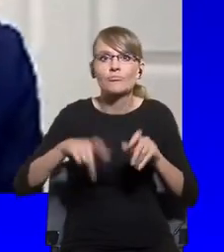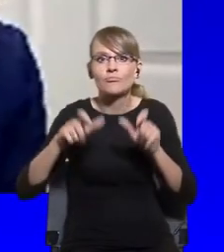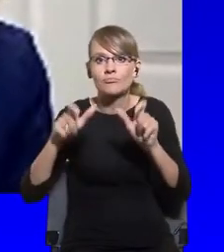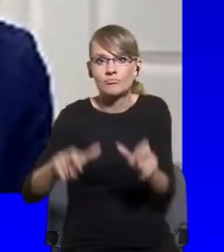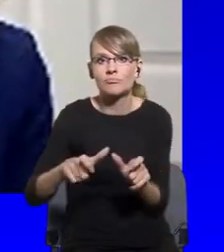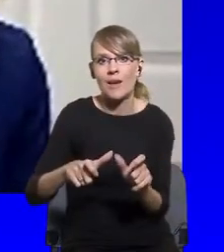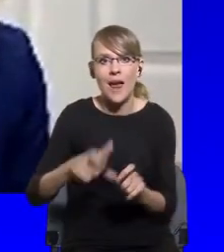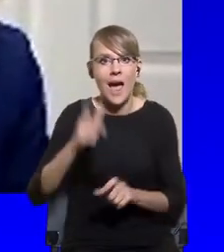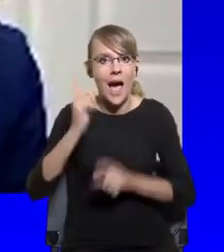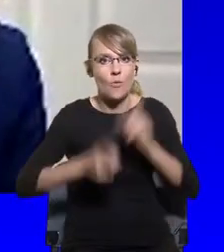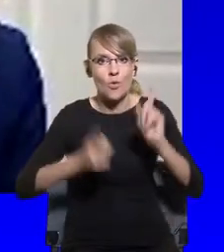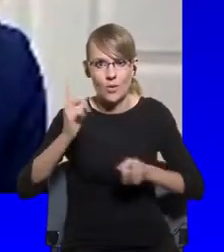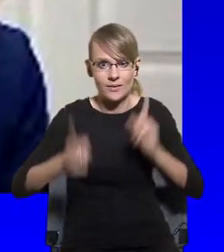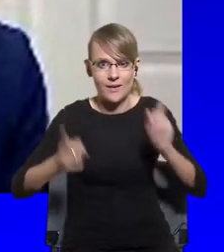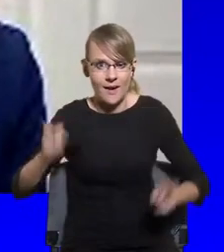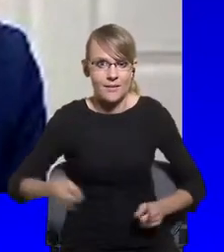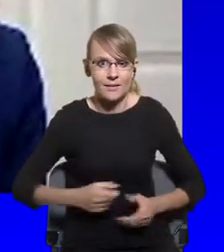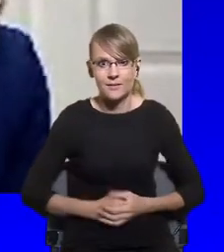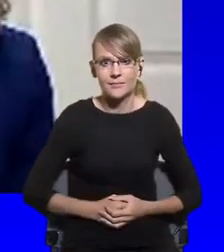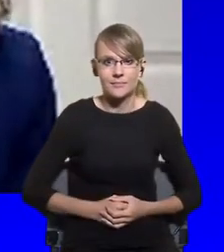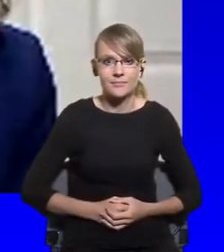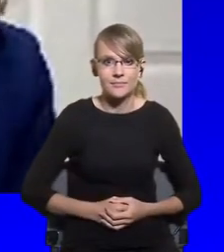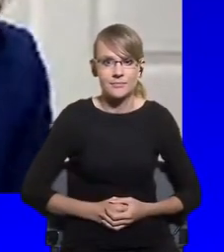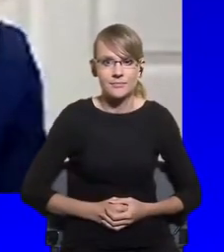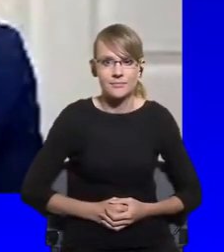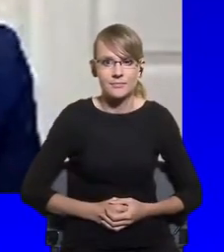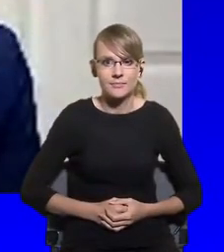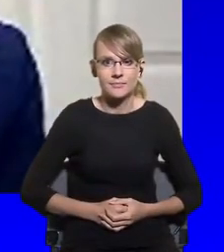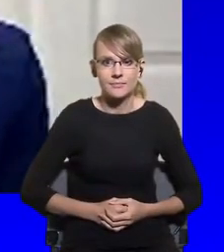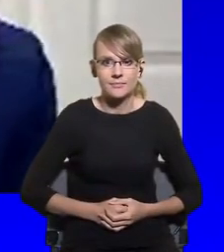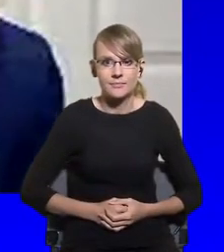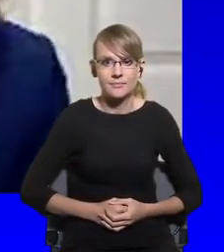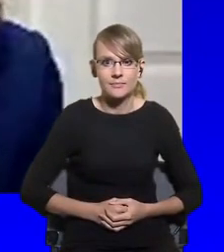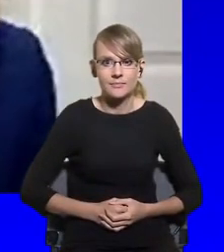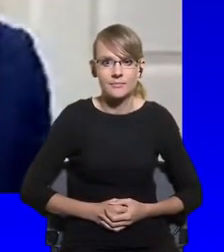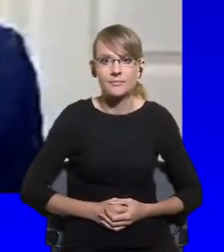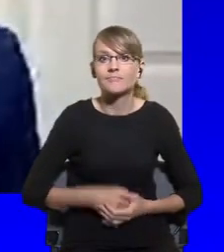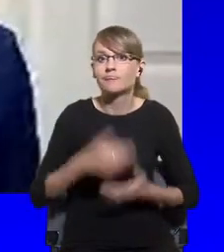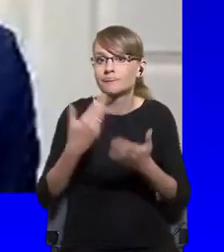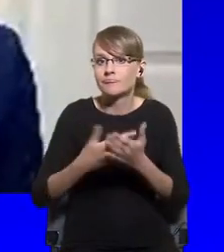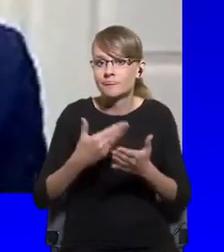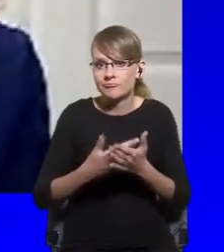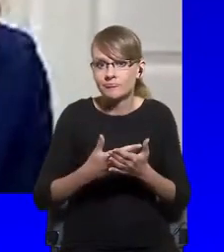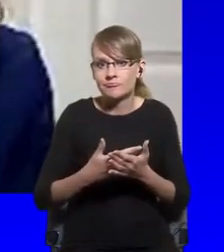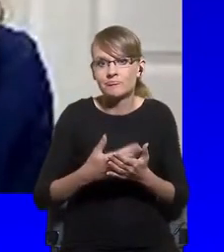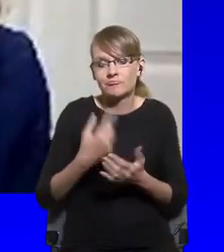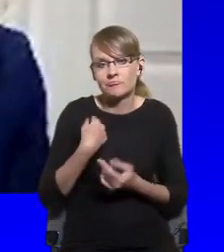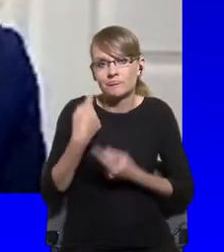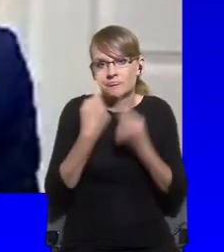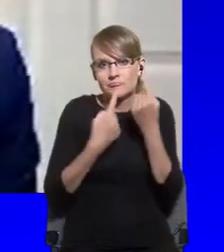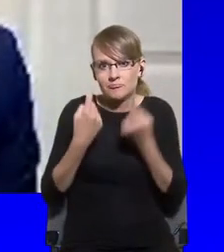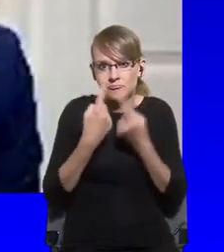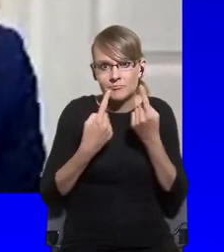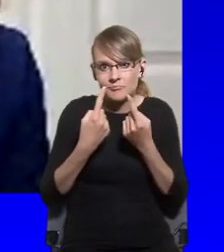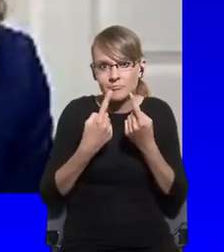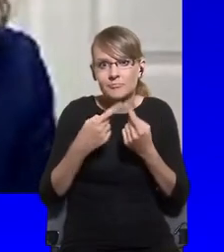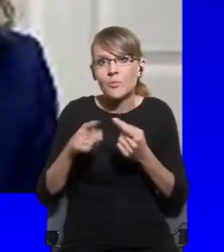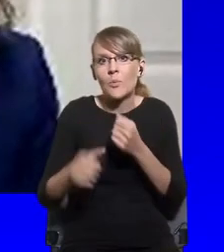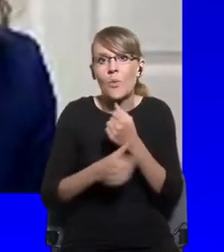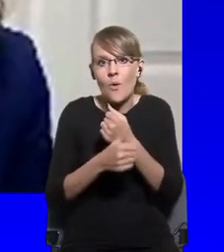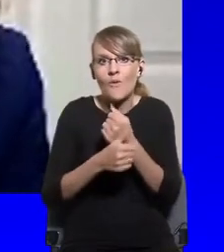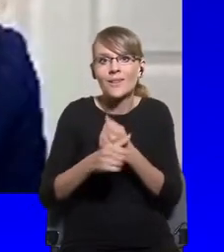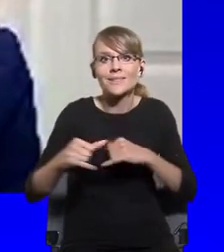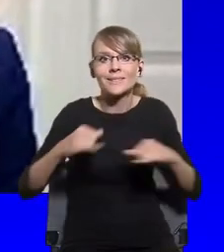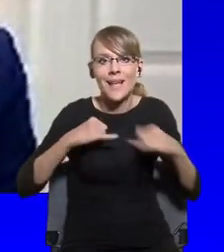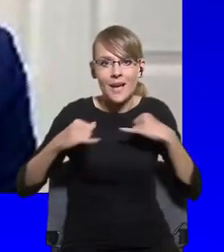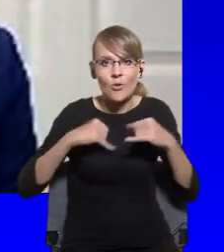And that's because, in my view, crisis management in European